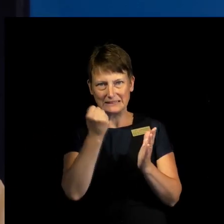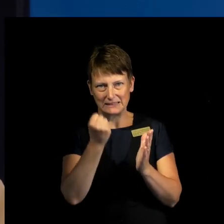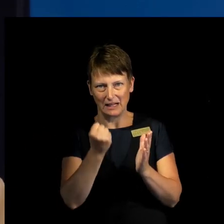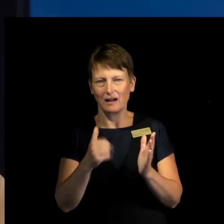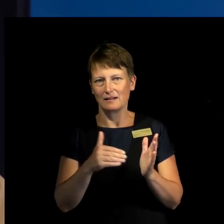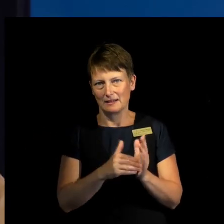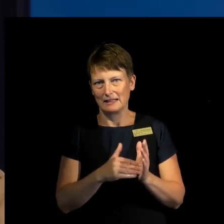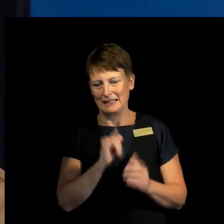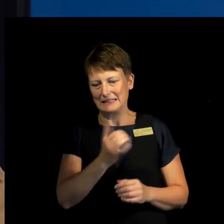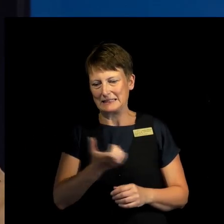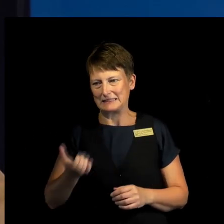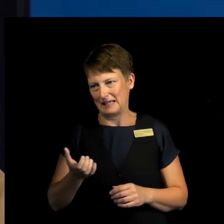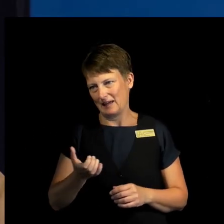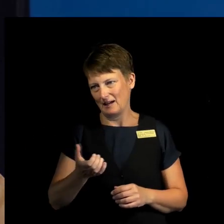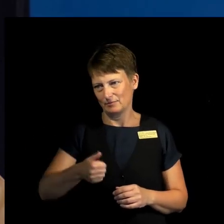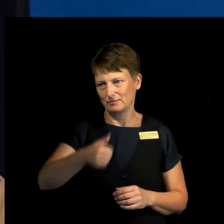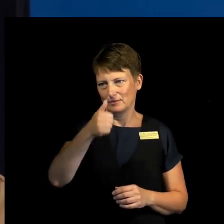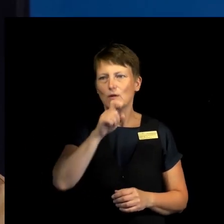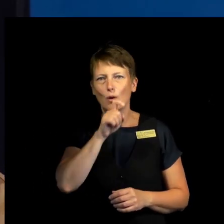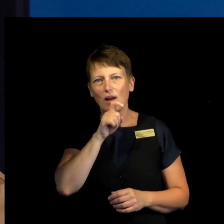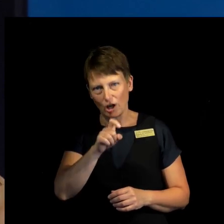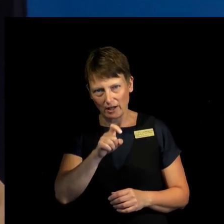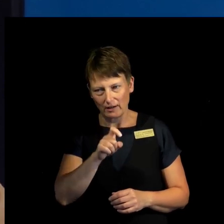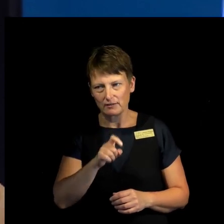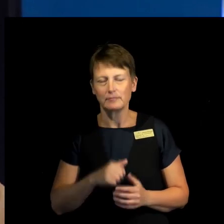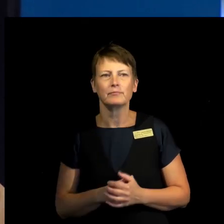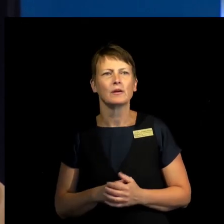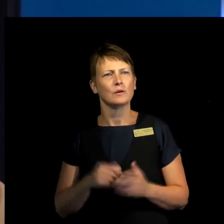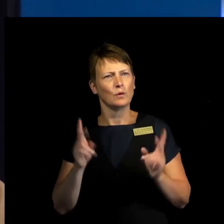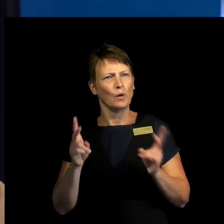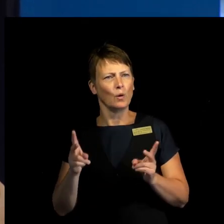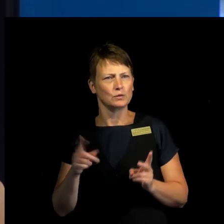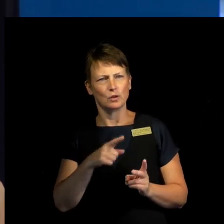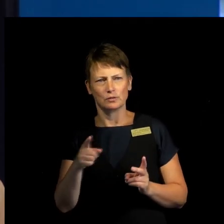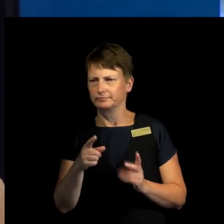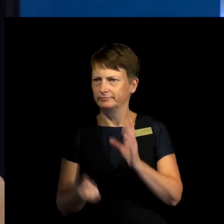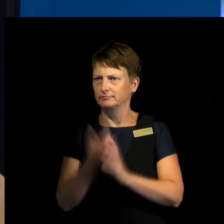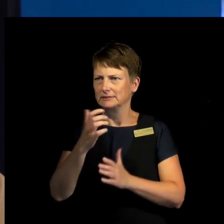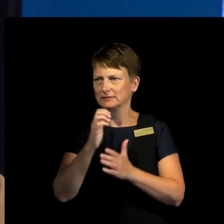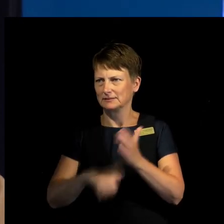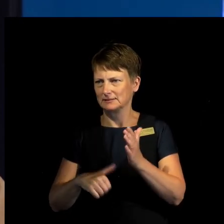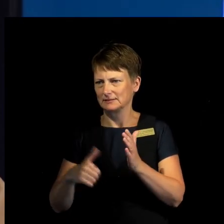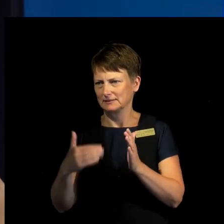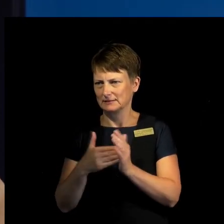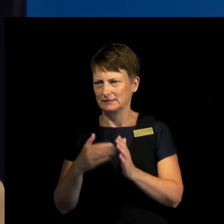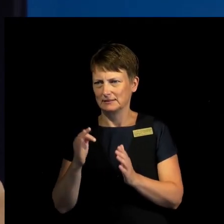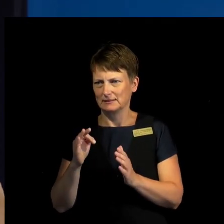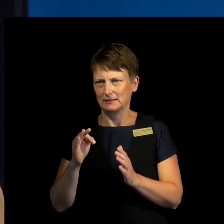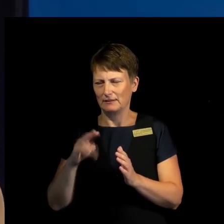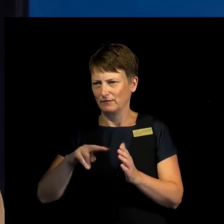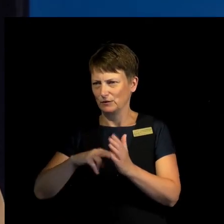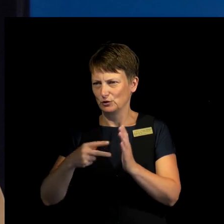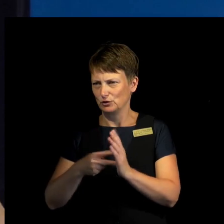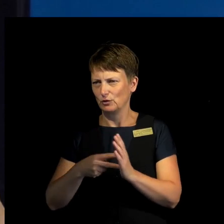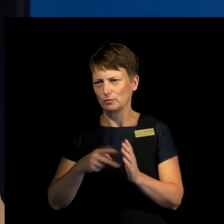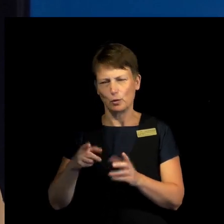ICC. And Bolton, famous for his attacks on the United system as such, launched a very ferocious attack